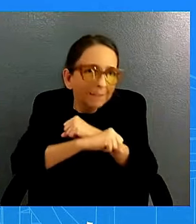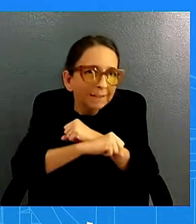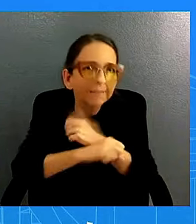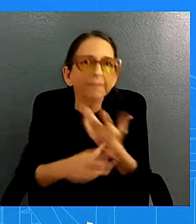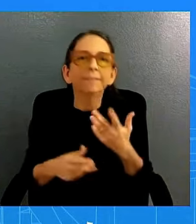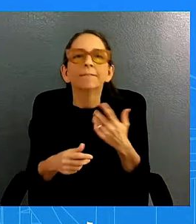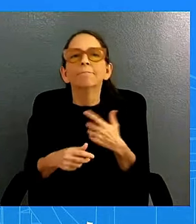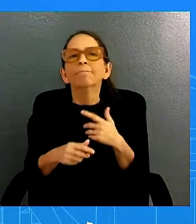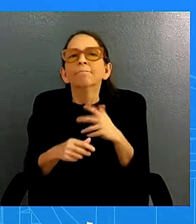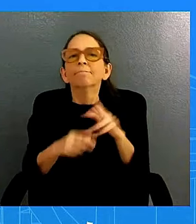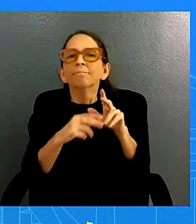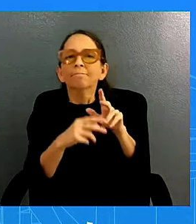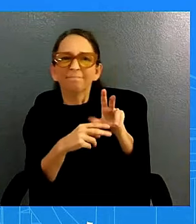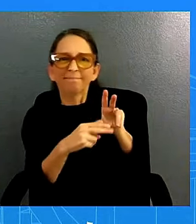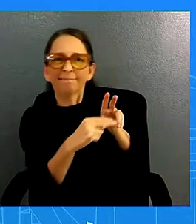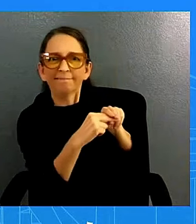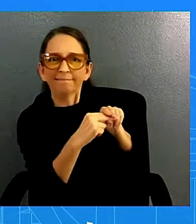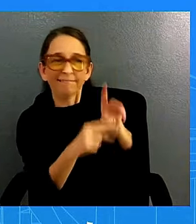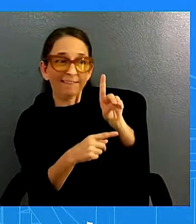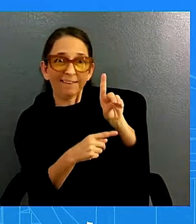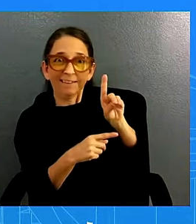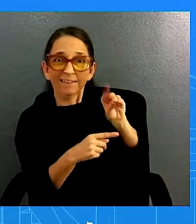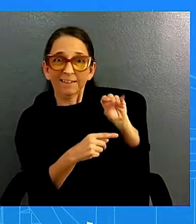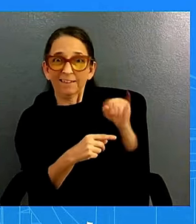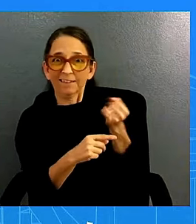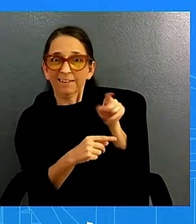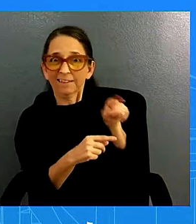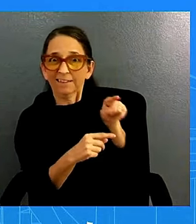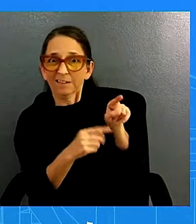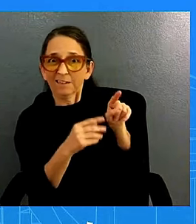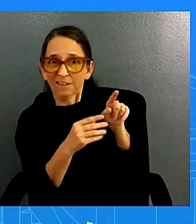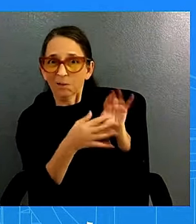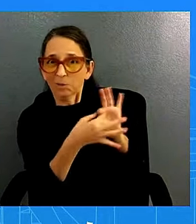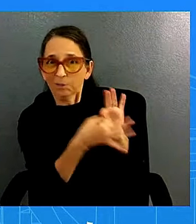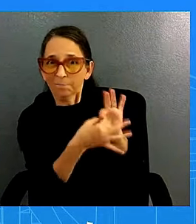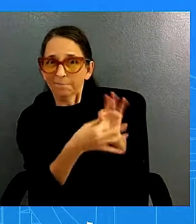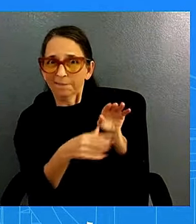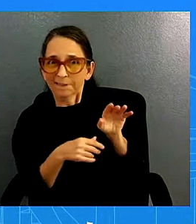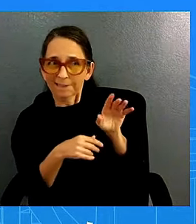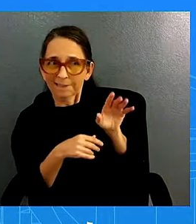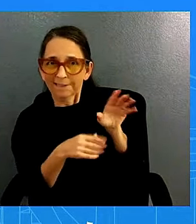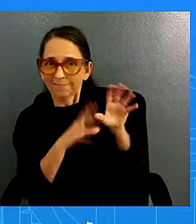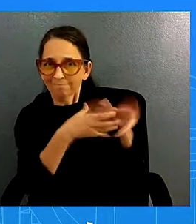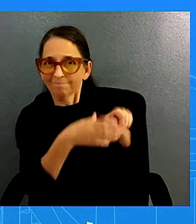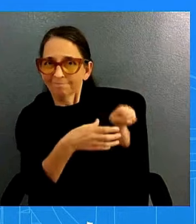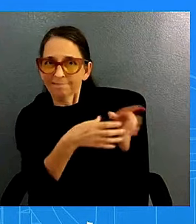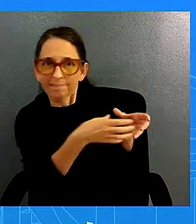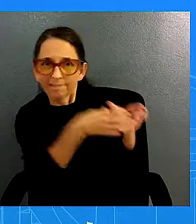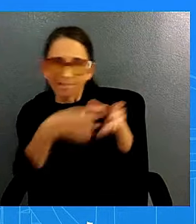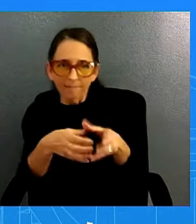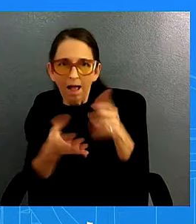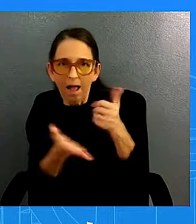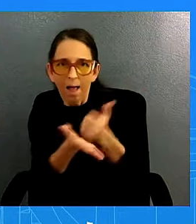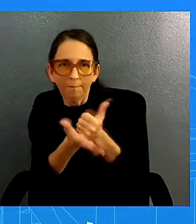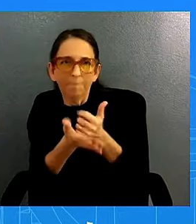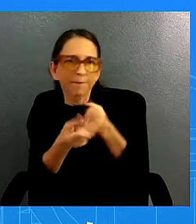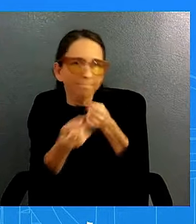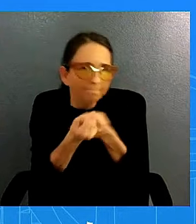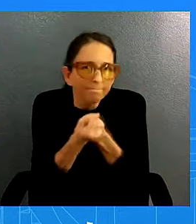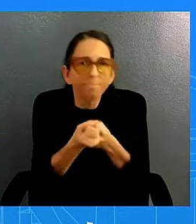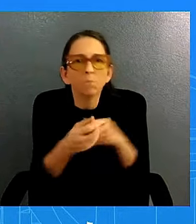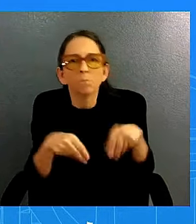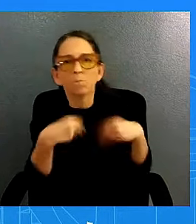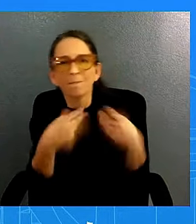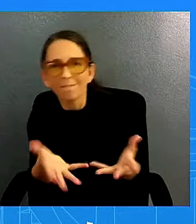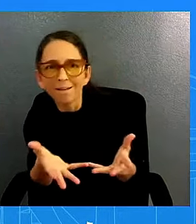to help the community come together and enhance their ability to prevent conflict provided four bomb sniffing dogs to help the community ensure buildings